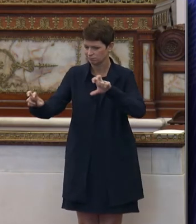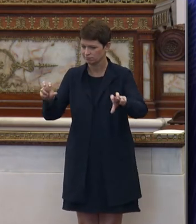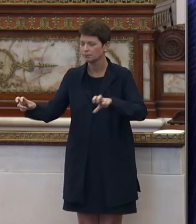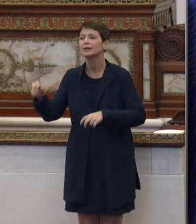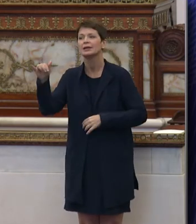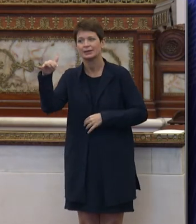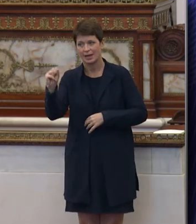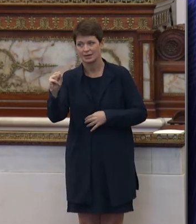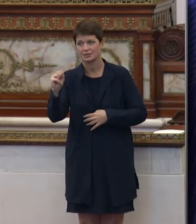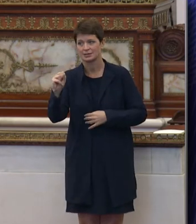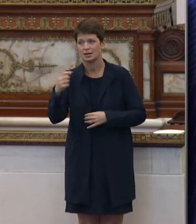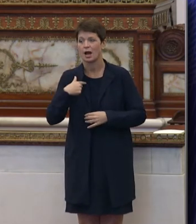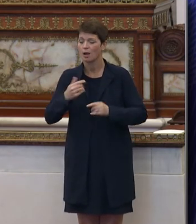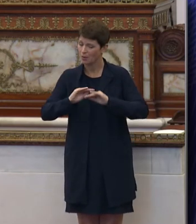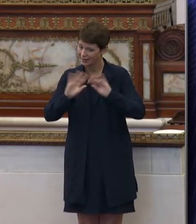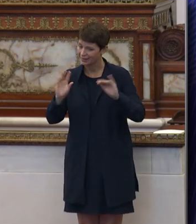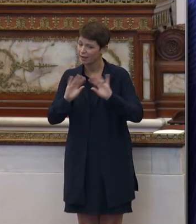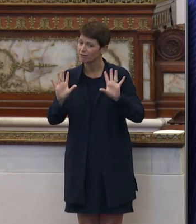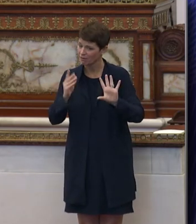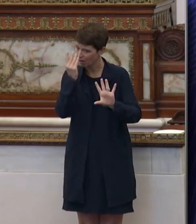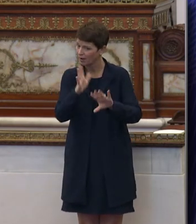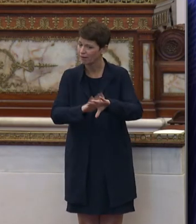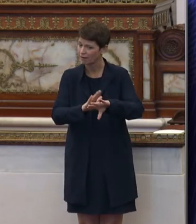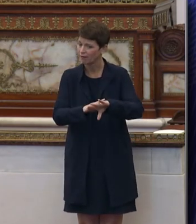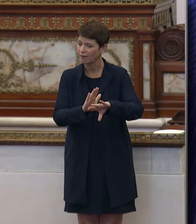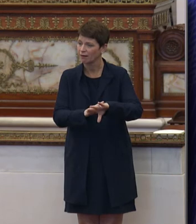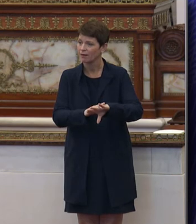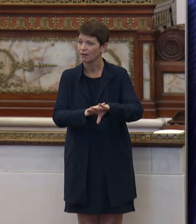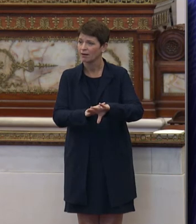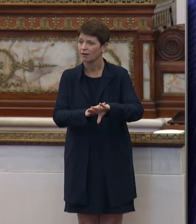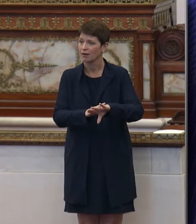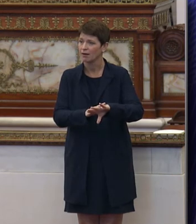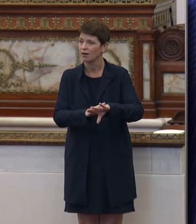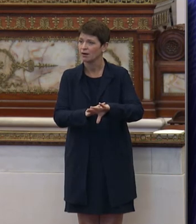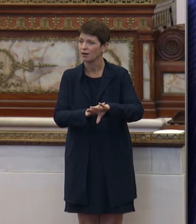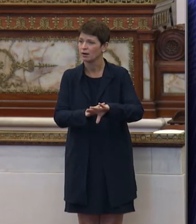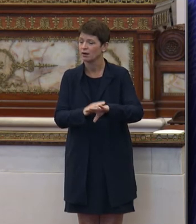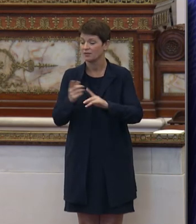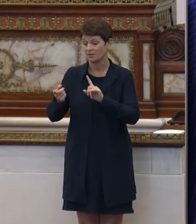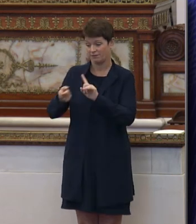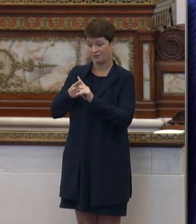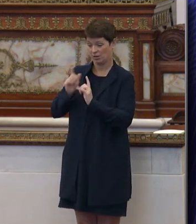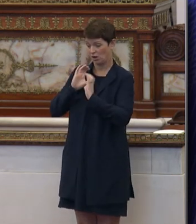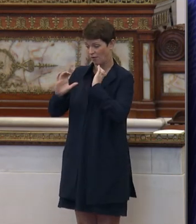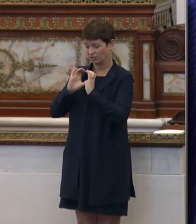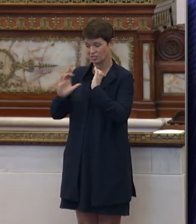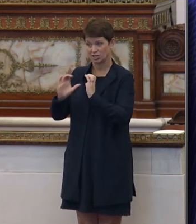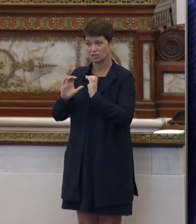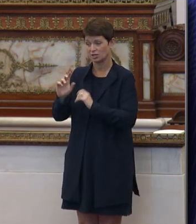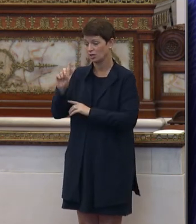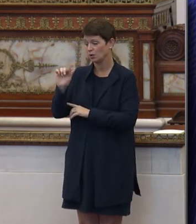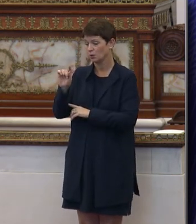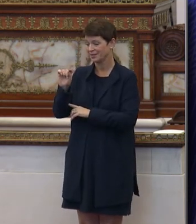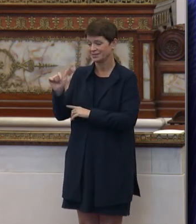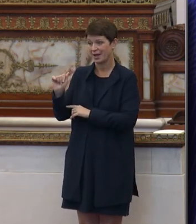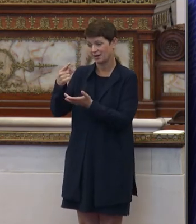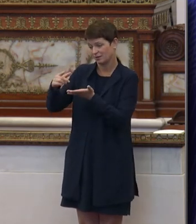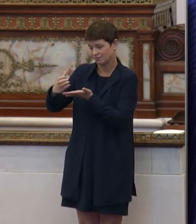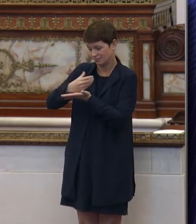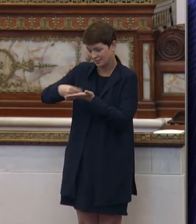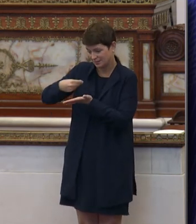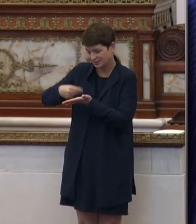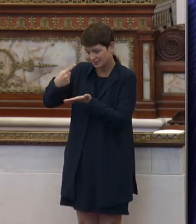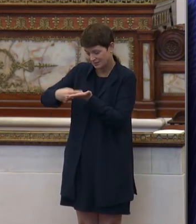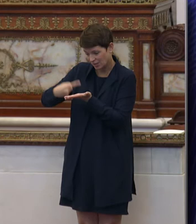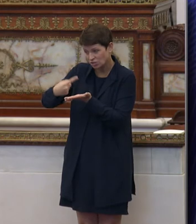Yes, and I do want to clarify council know, just to be I wasn't those initial conversations where I know the data points, which yes, we can